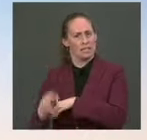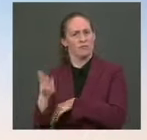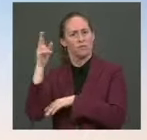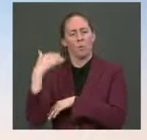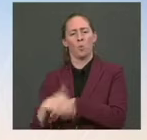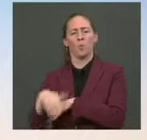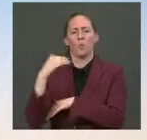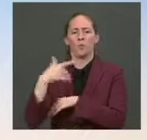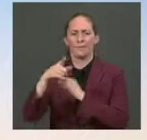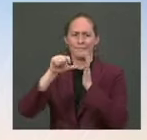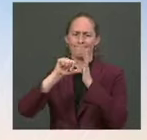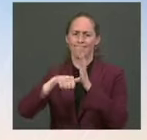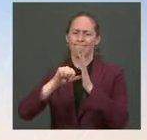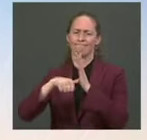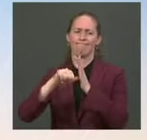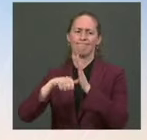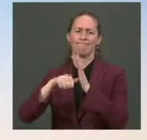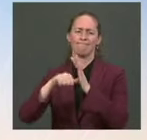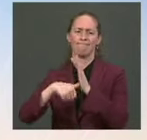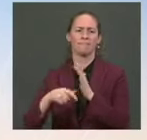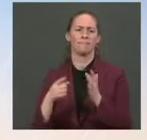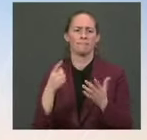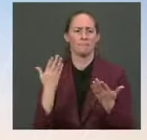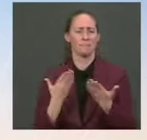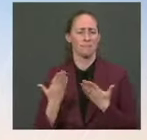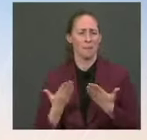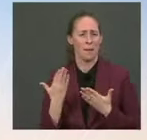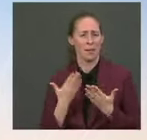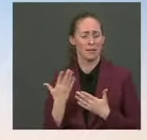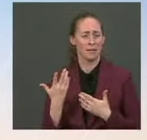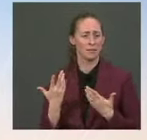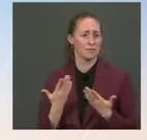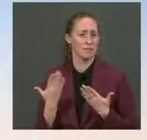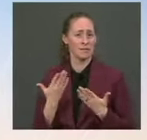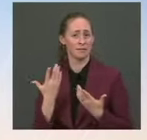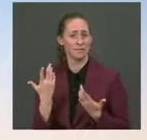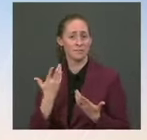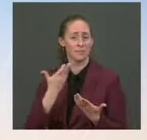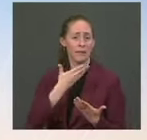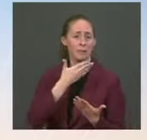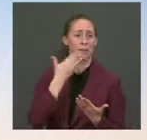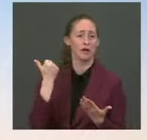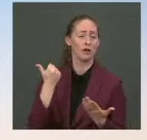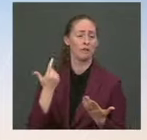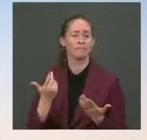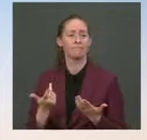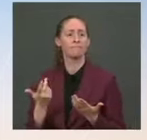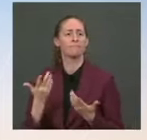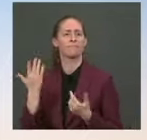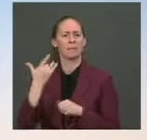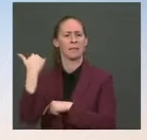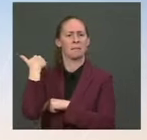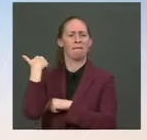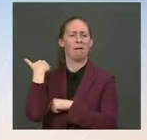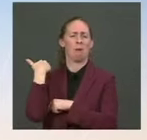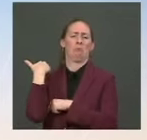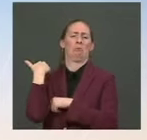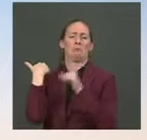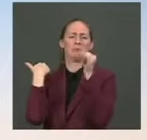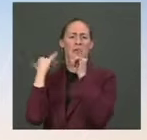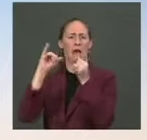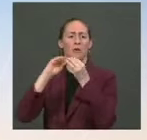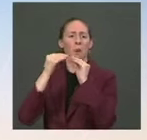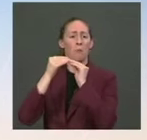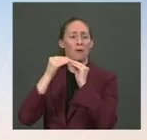goalposts there and maybe cushioning for the result being something that previously would have been thought as a disappointment, but now it's just historic anyway?